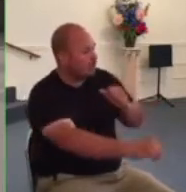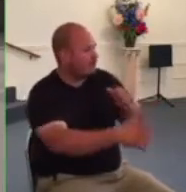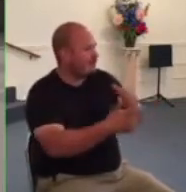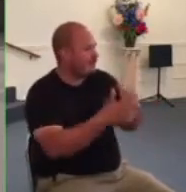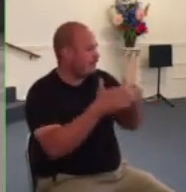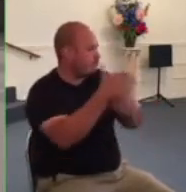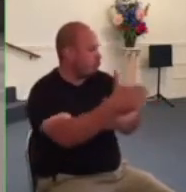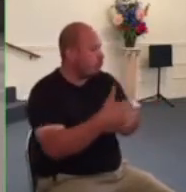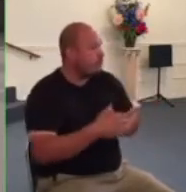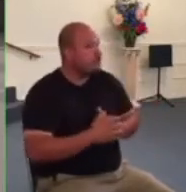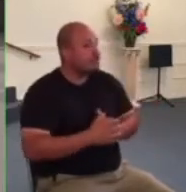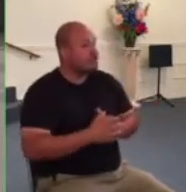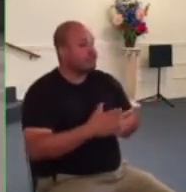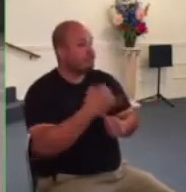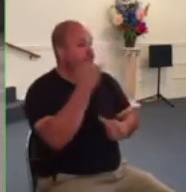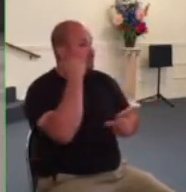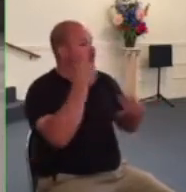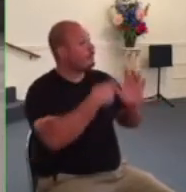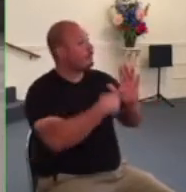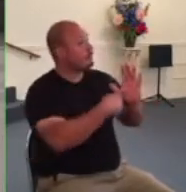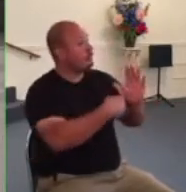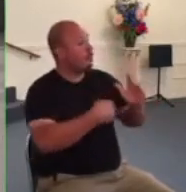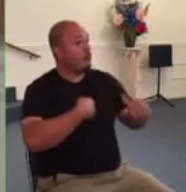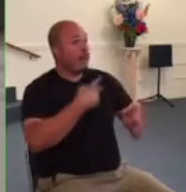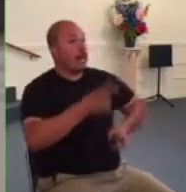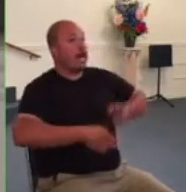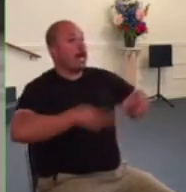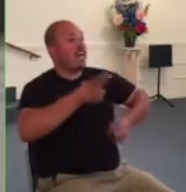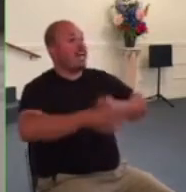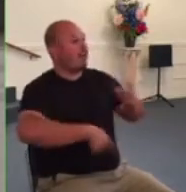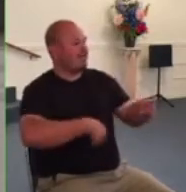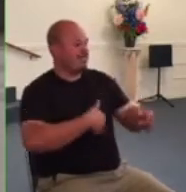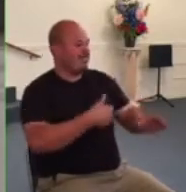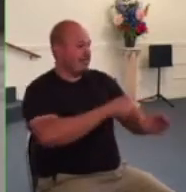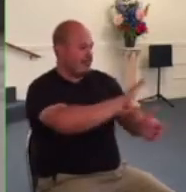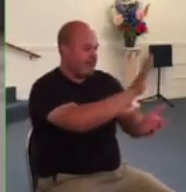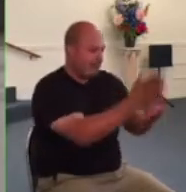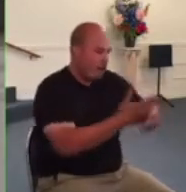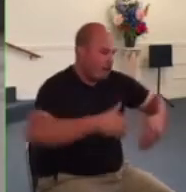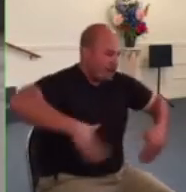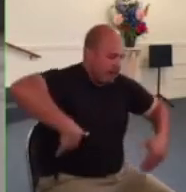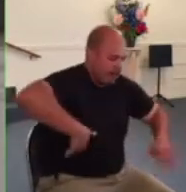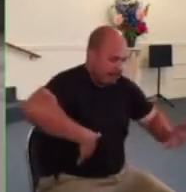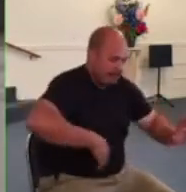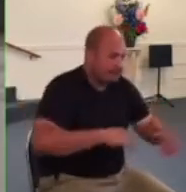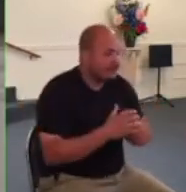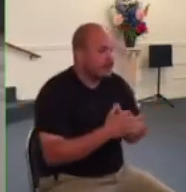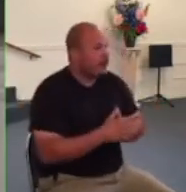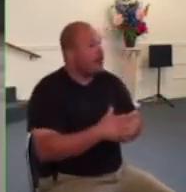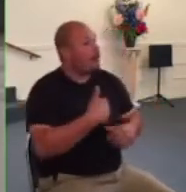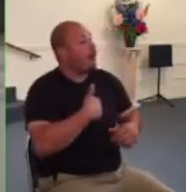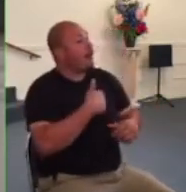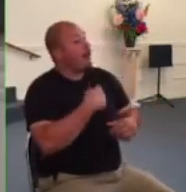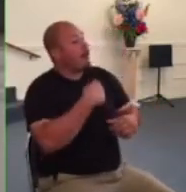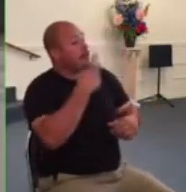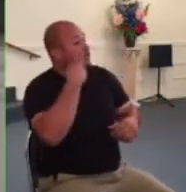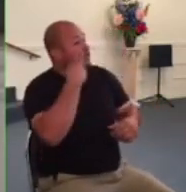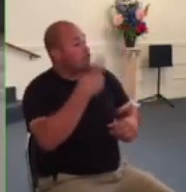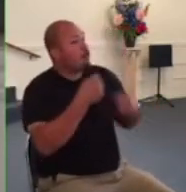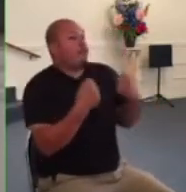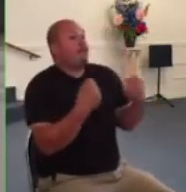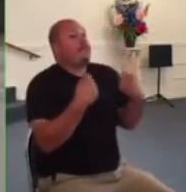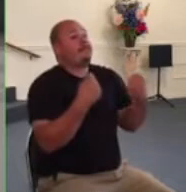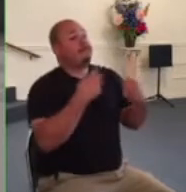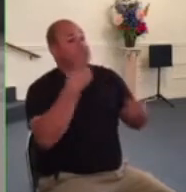sunday i'm running late that would never happen just so you know and the sign says 35 but i'm going 50